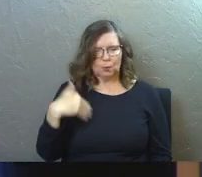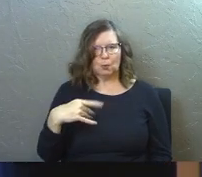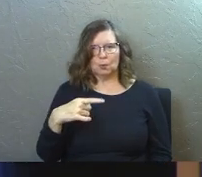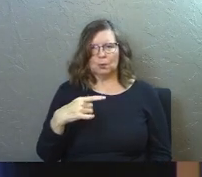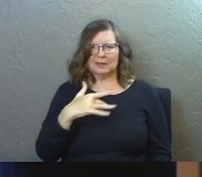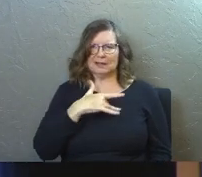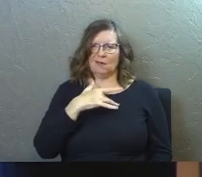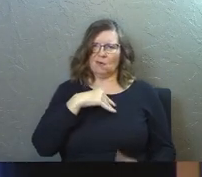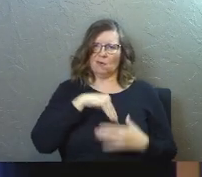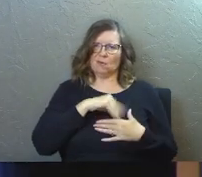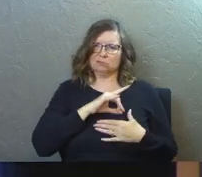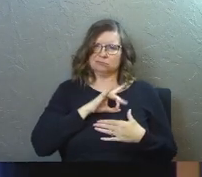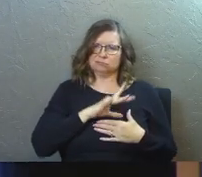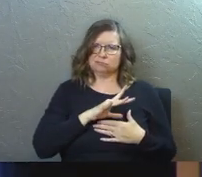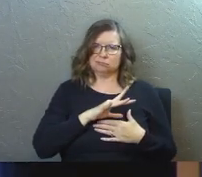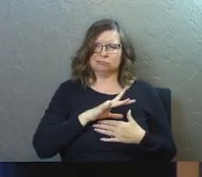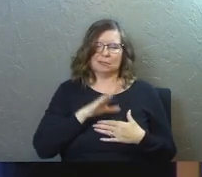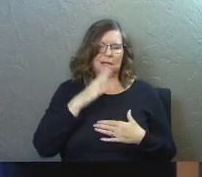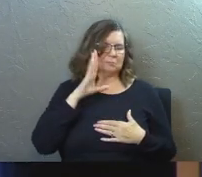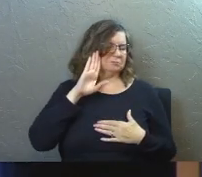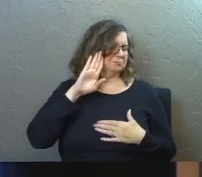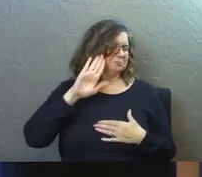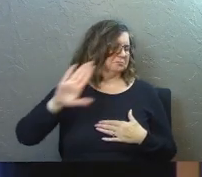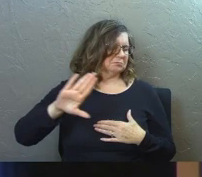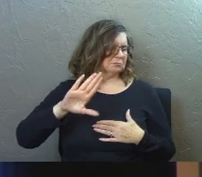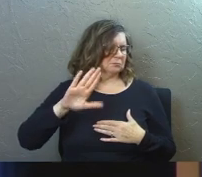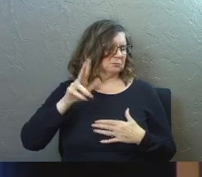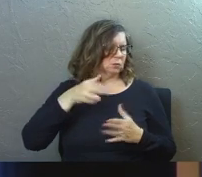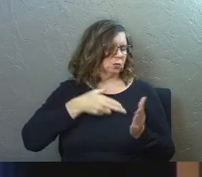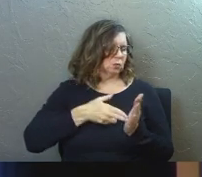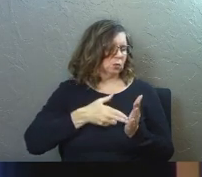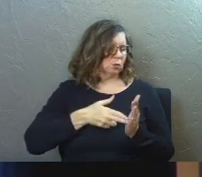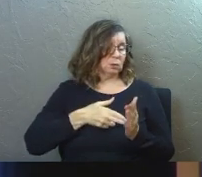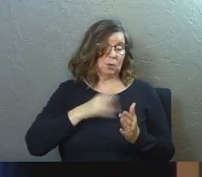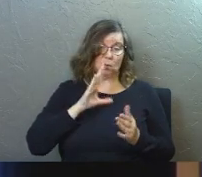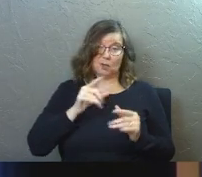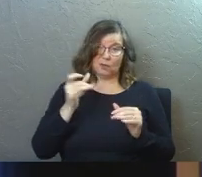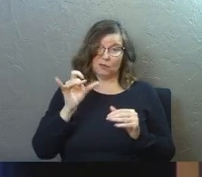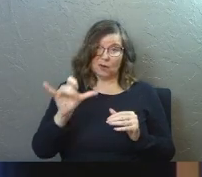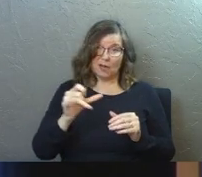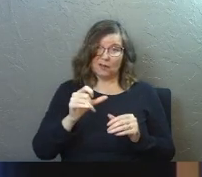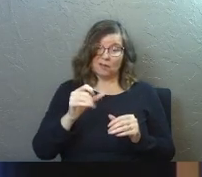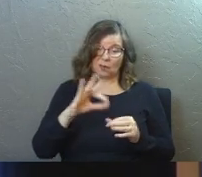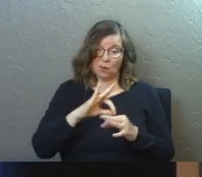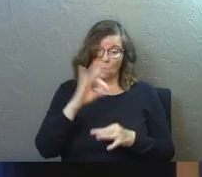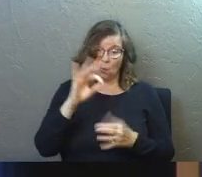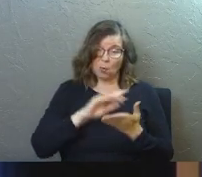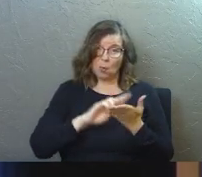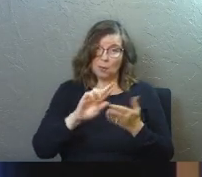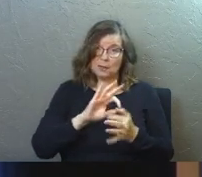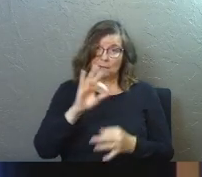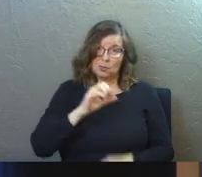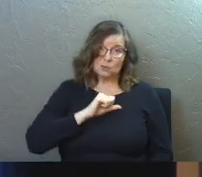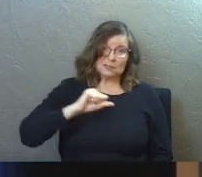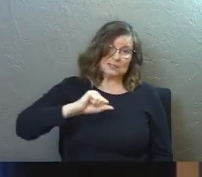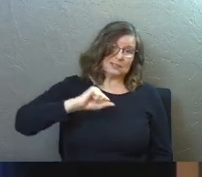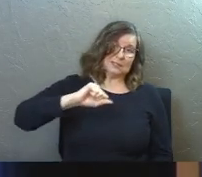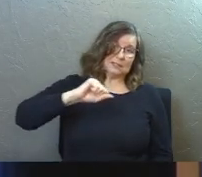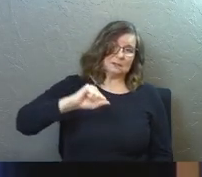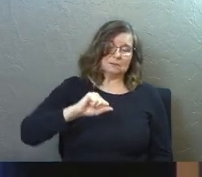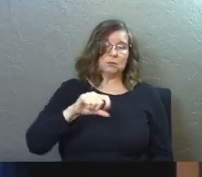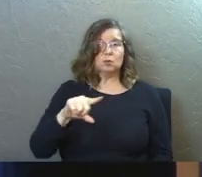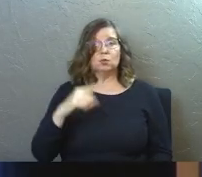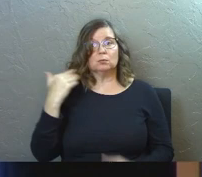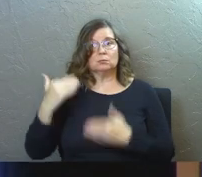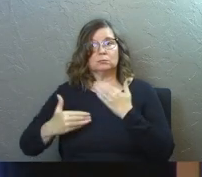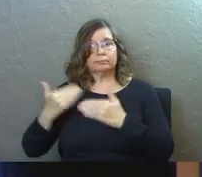heathen at heart and deaf to the truth. Must you forever resist the Holy Spirit? That's what your ancestors did. And so